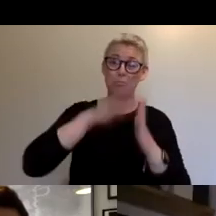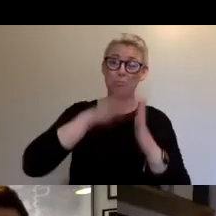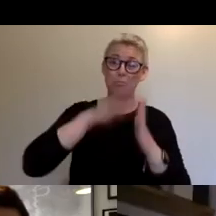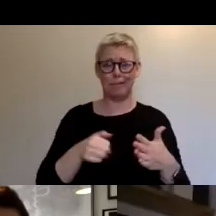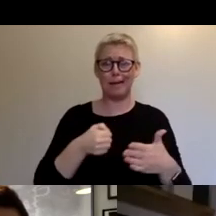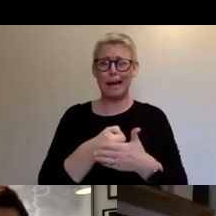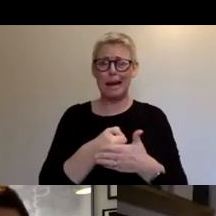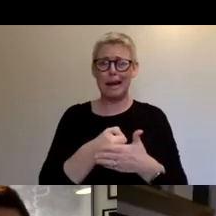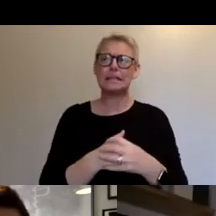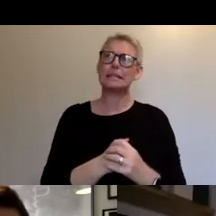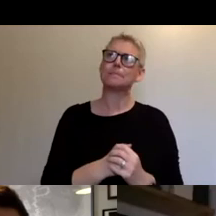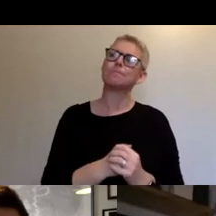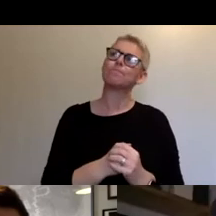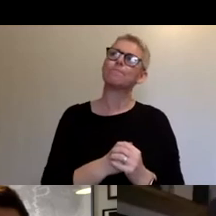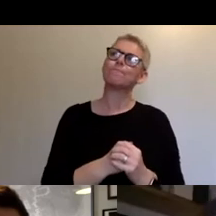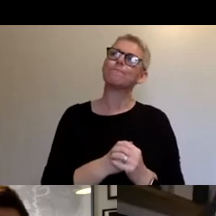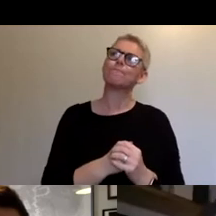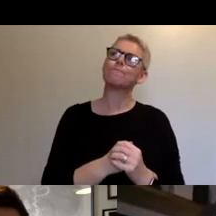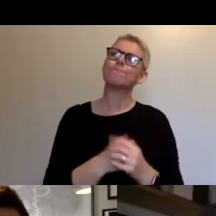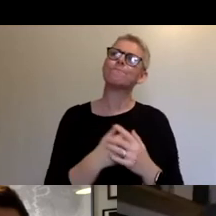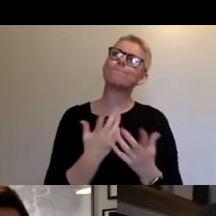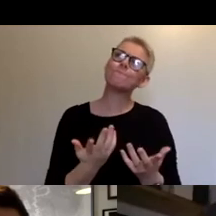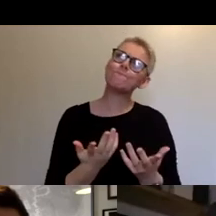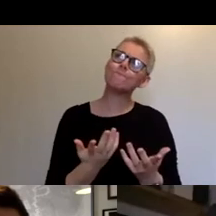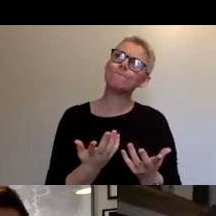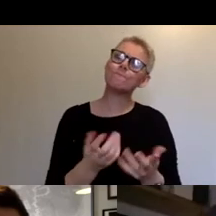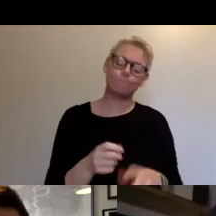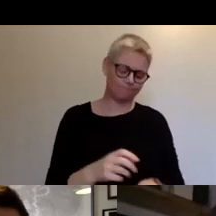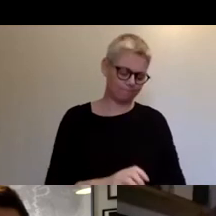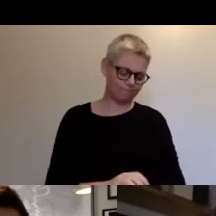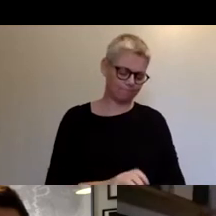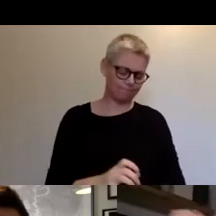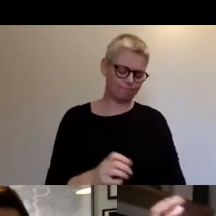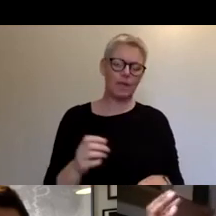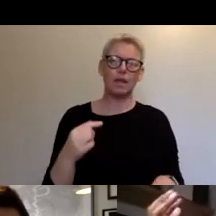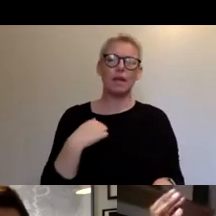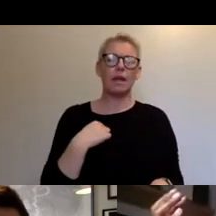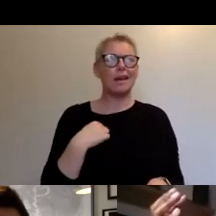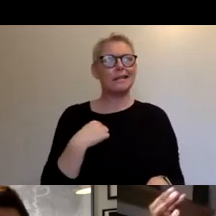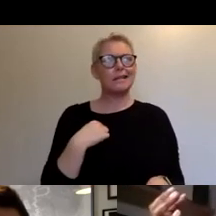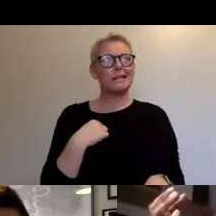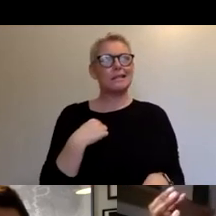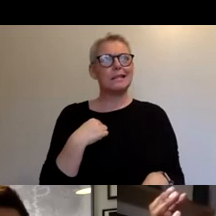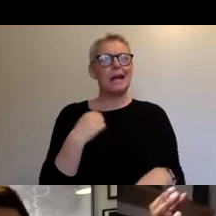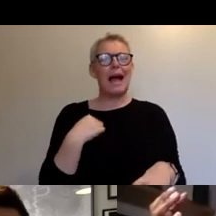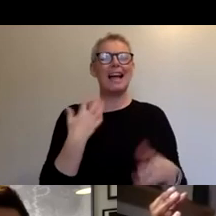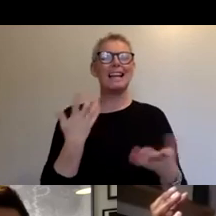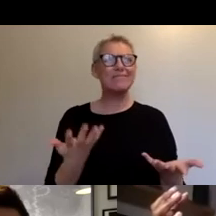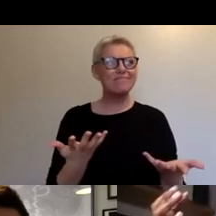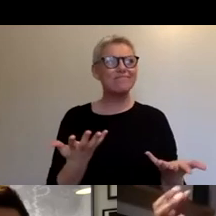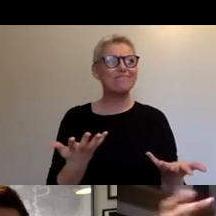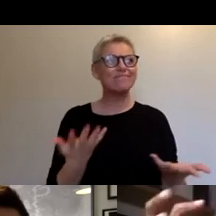I, I think the way that I, the way that I have seen it and, and kind of try to, um,